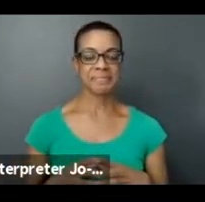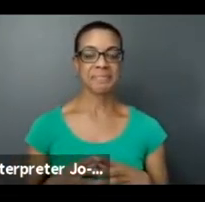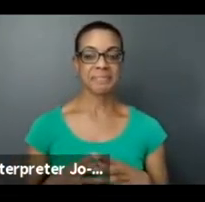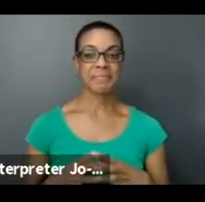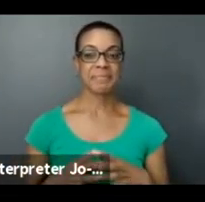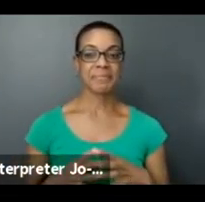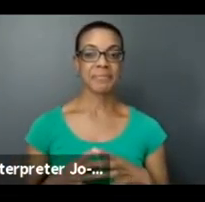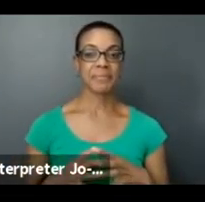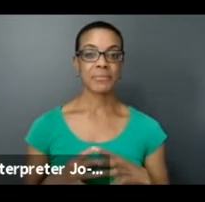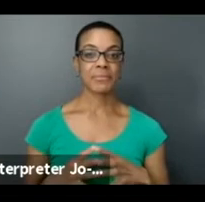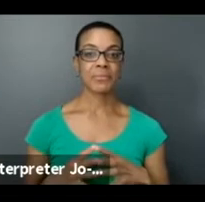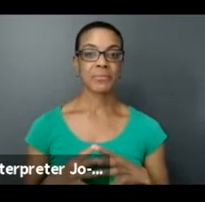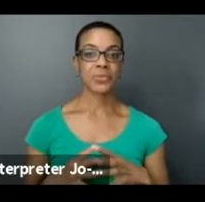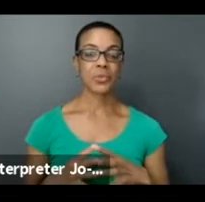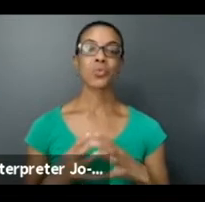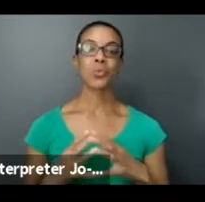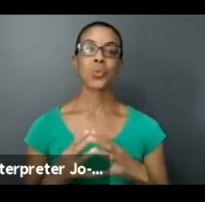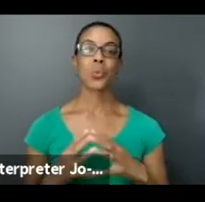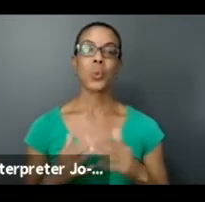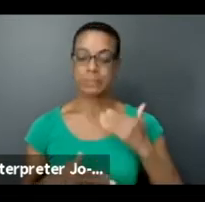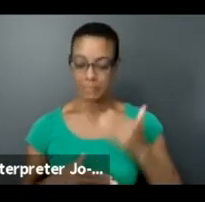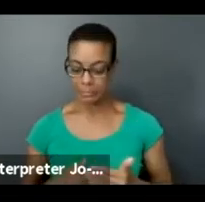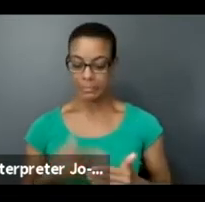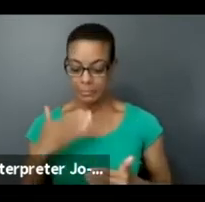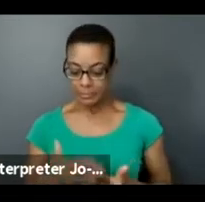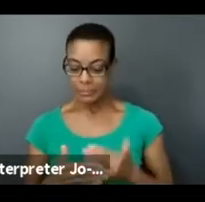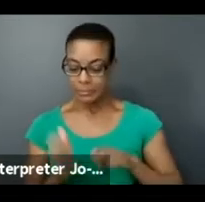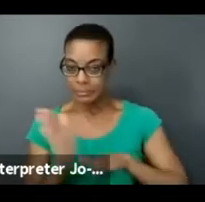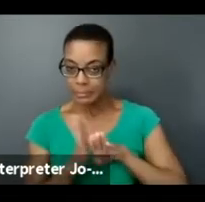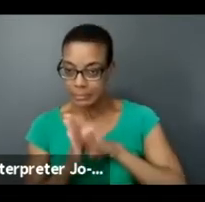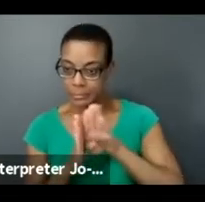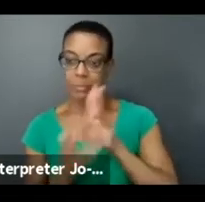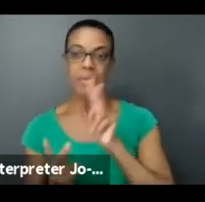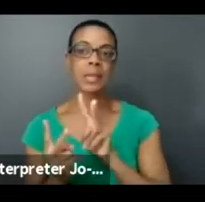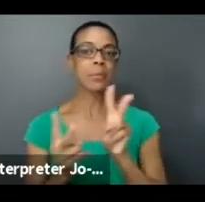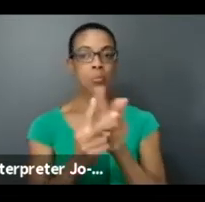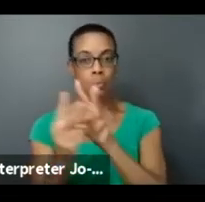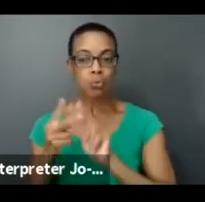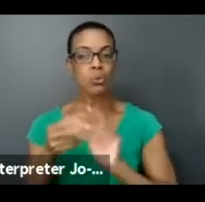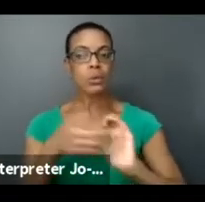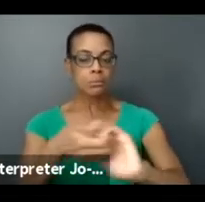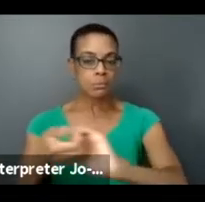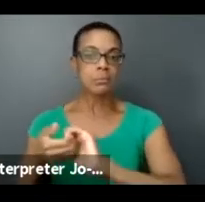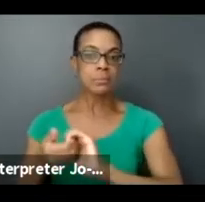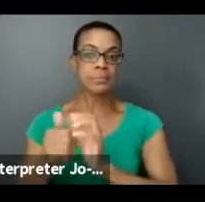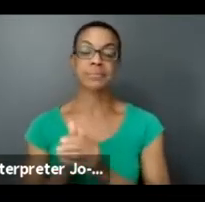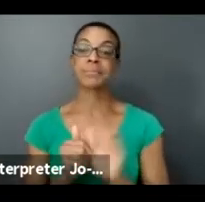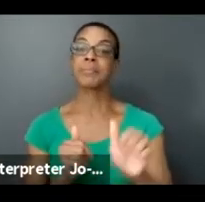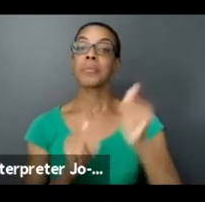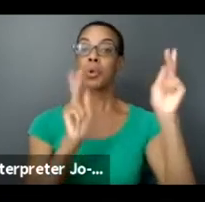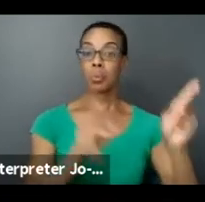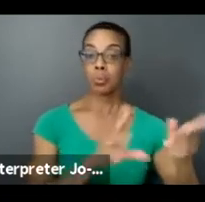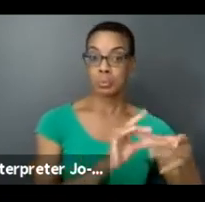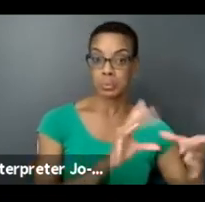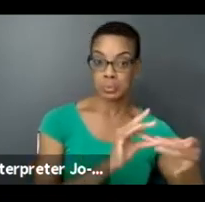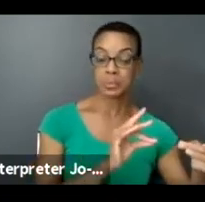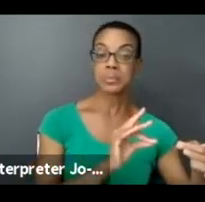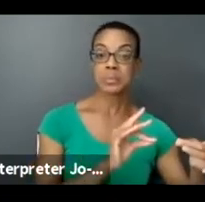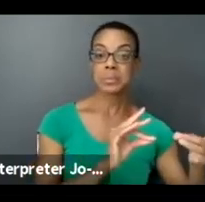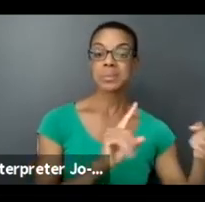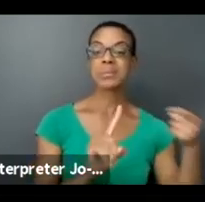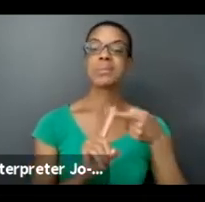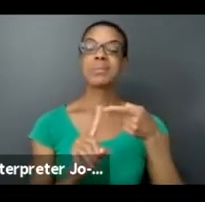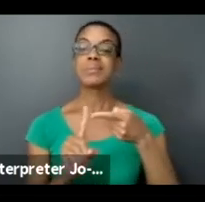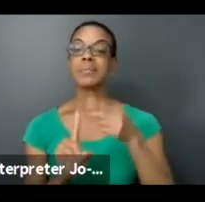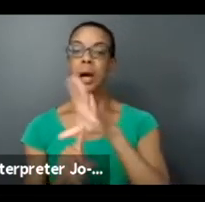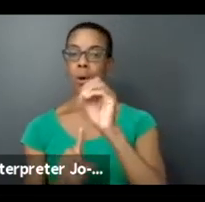on taking our time with that, potentially developing some partnerships around it as well. And another person in reference to the